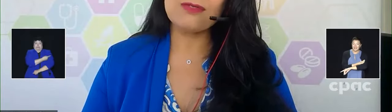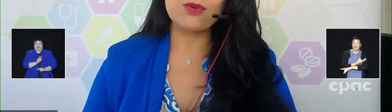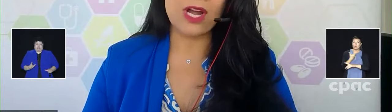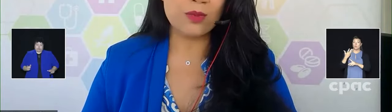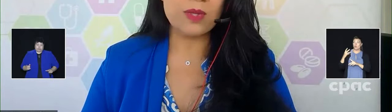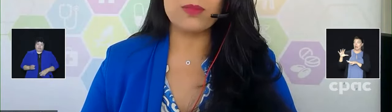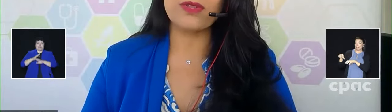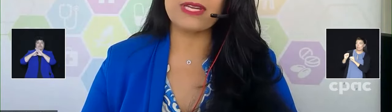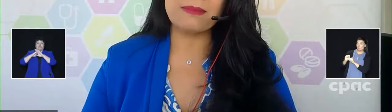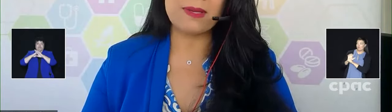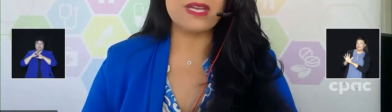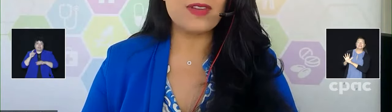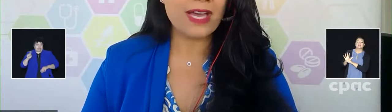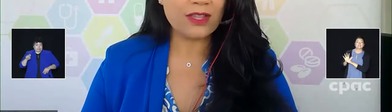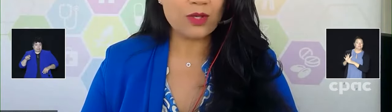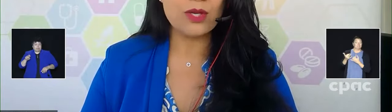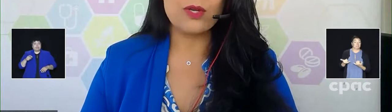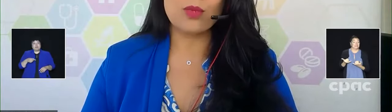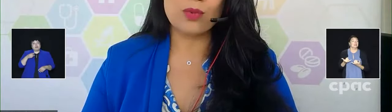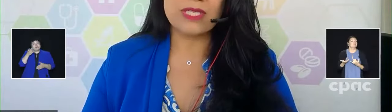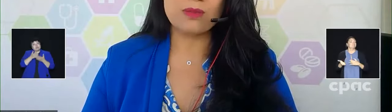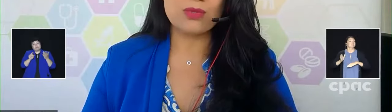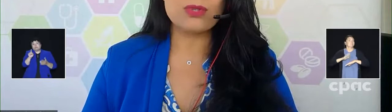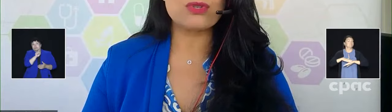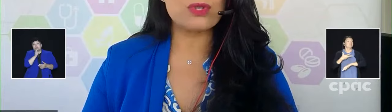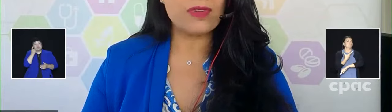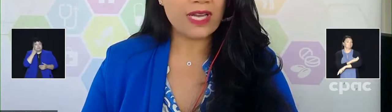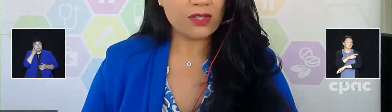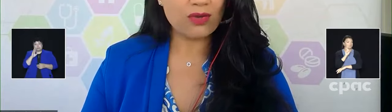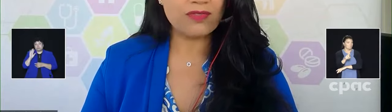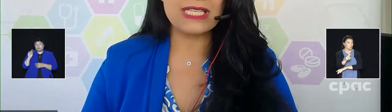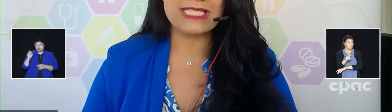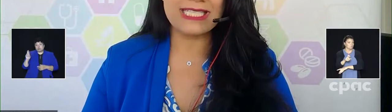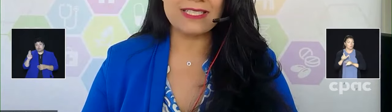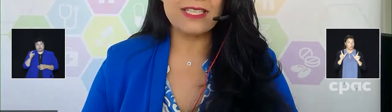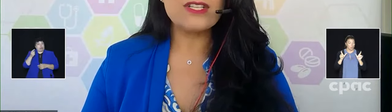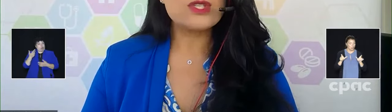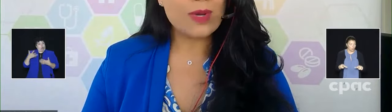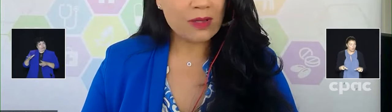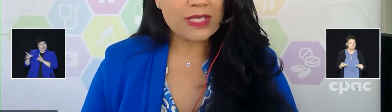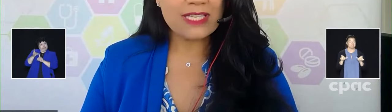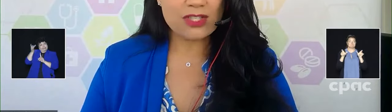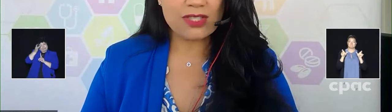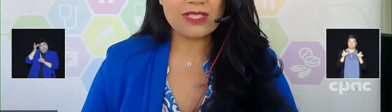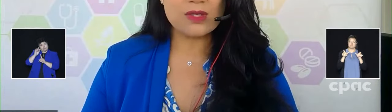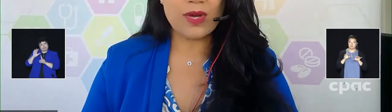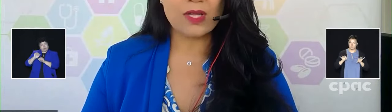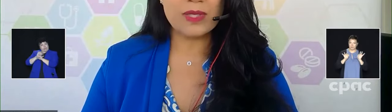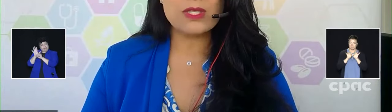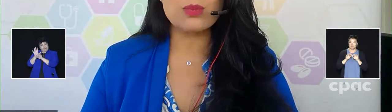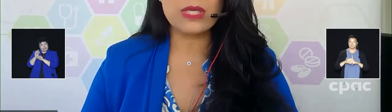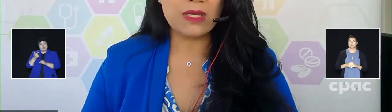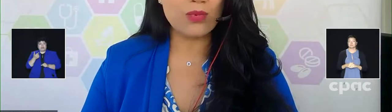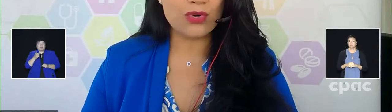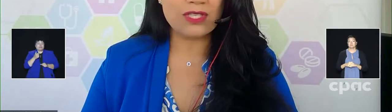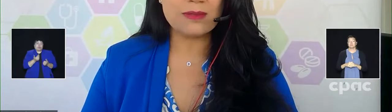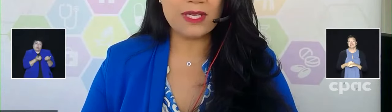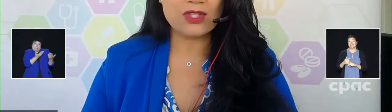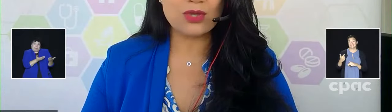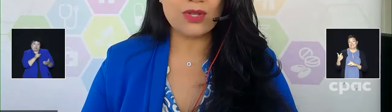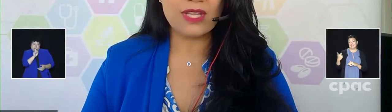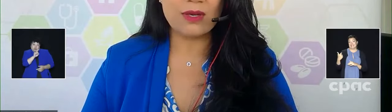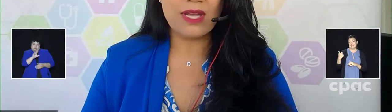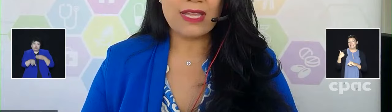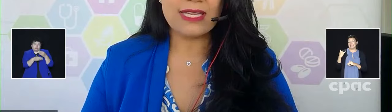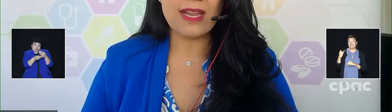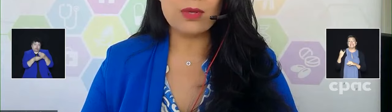and then for other people that maybe have had their more recent boosters or have had COVID-19, there's recommendations as well, but it's really important to